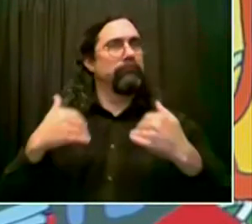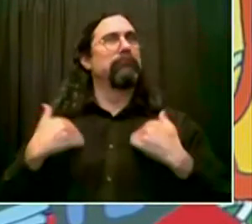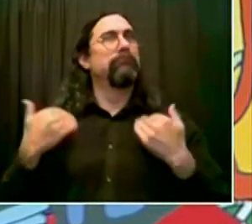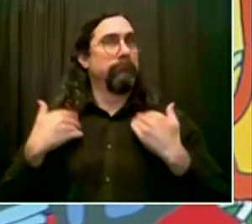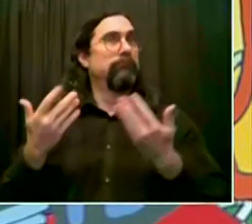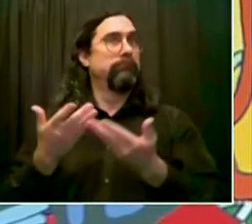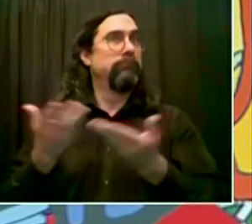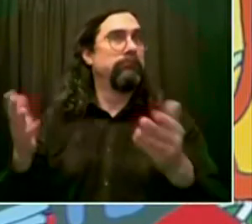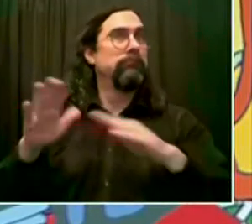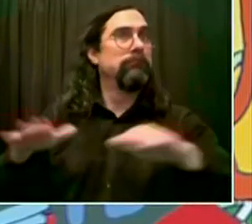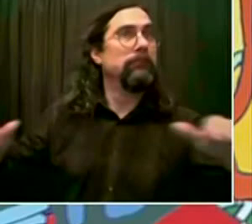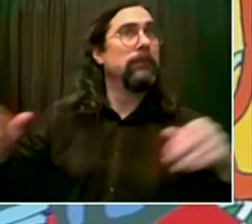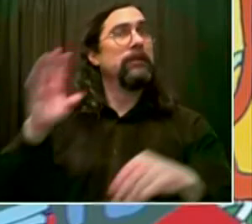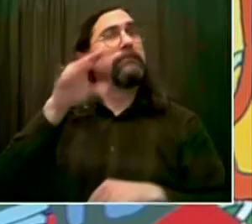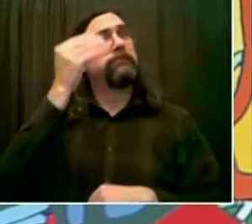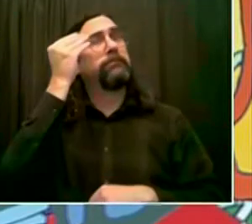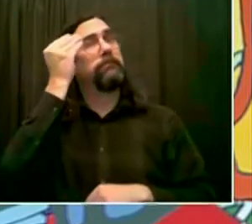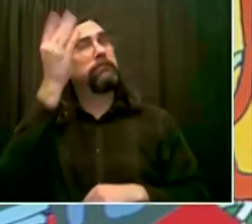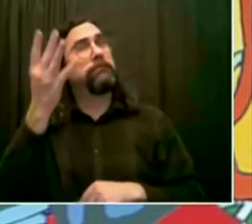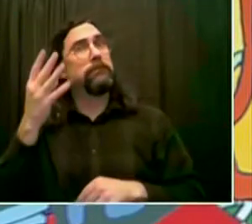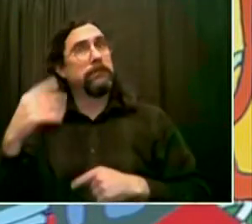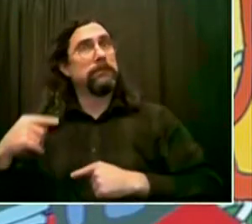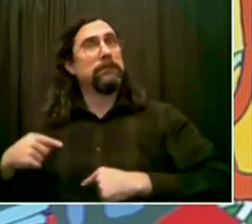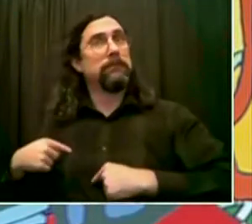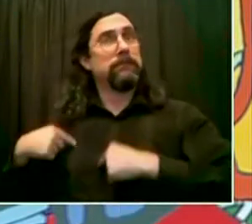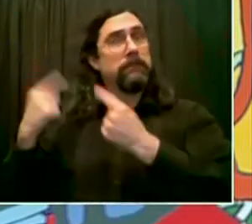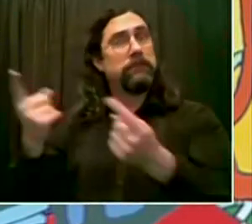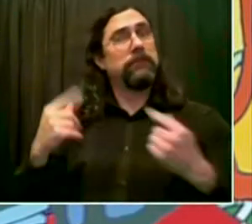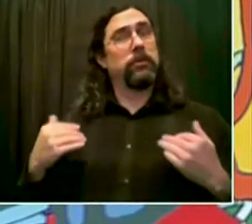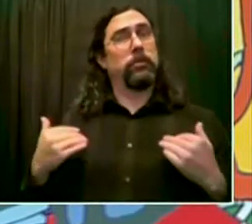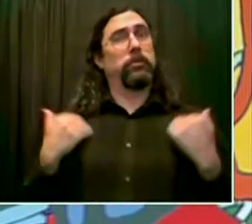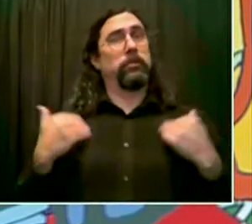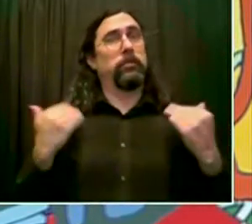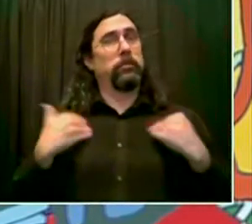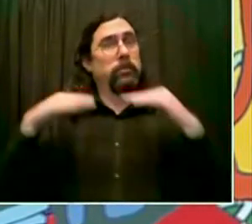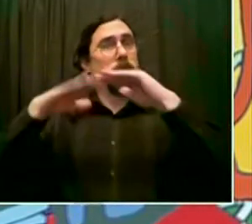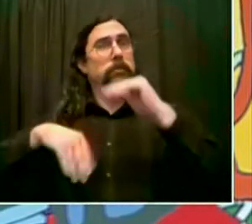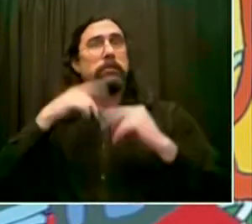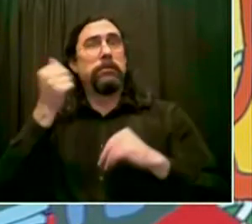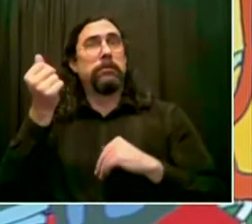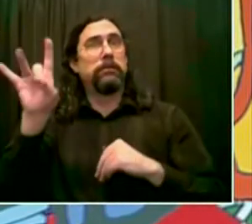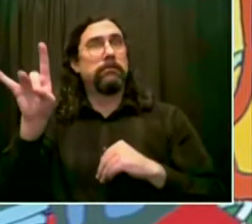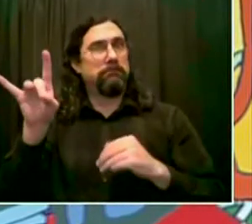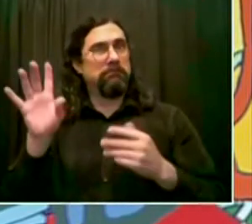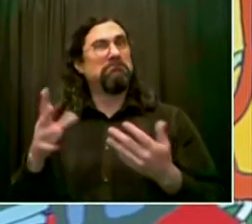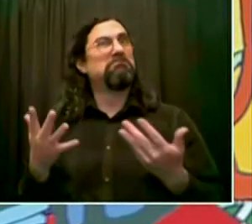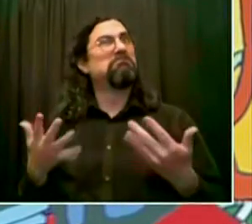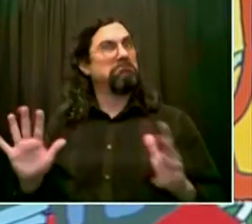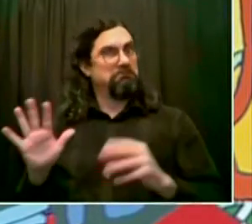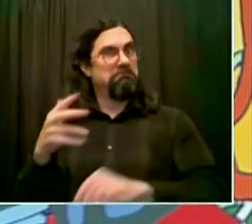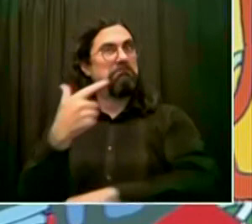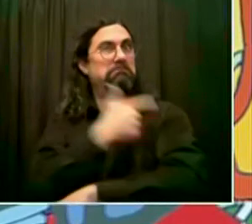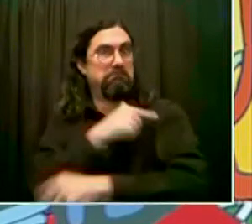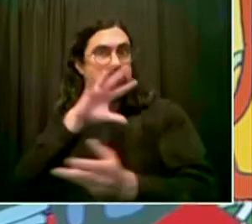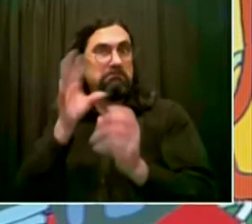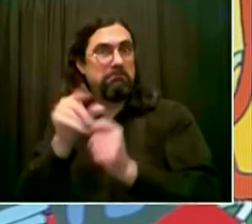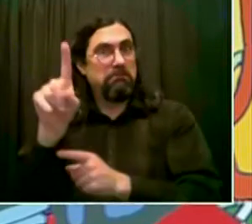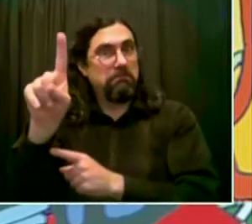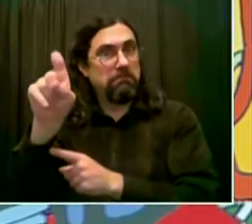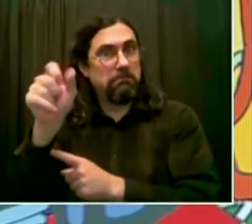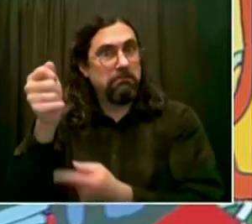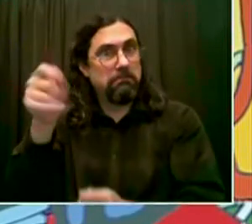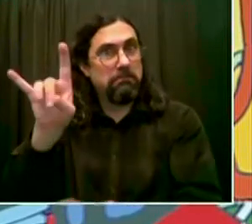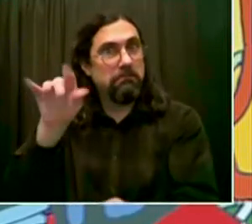vaccinated in that 12 to 17 age range. 118,000. That's 23% of all the kids